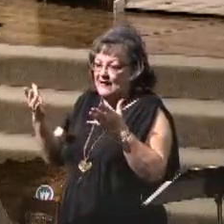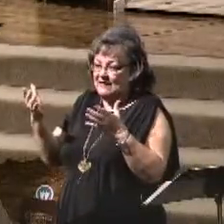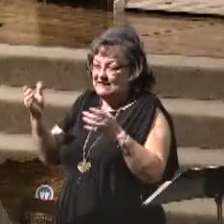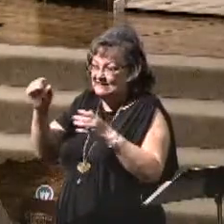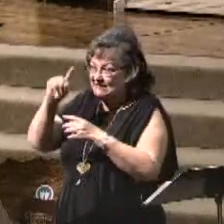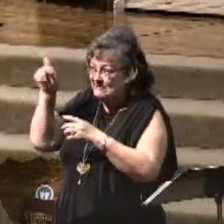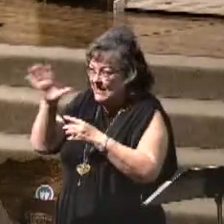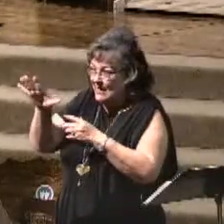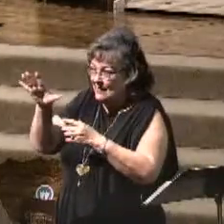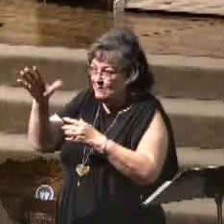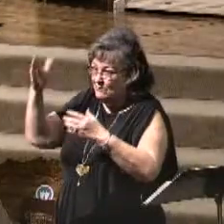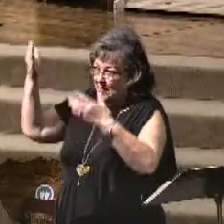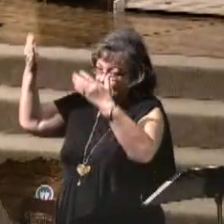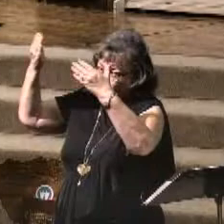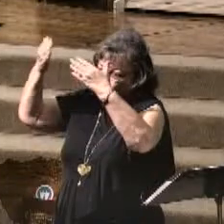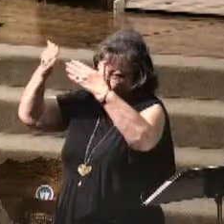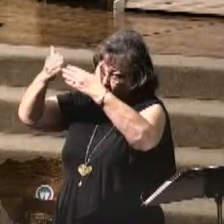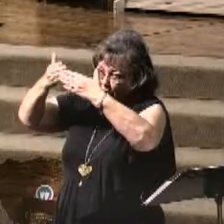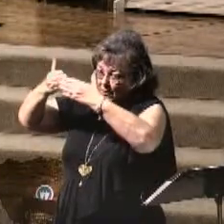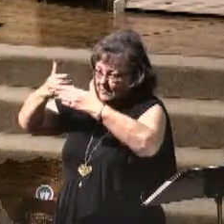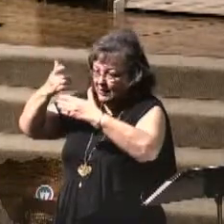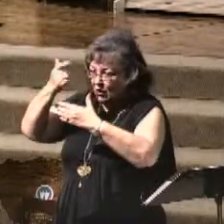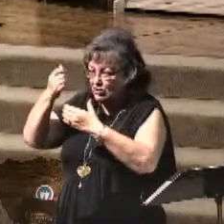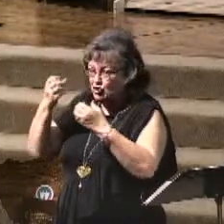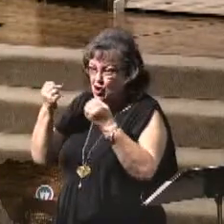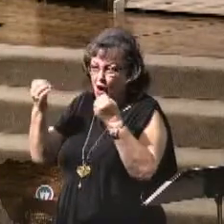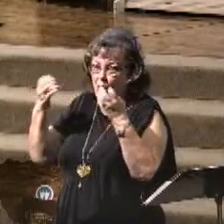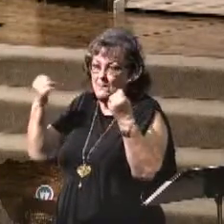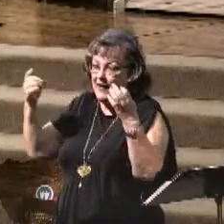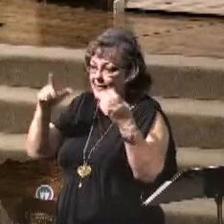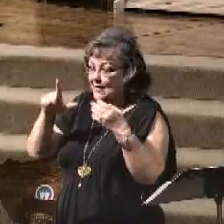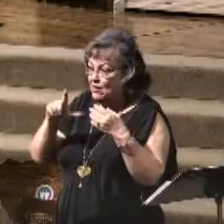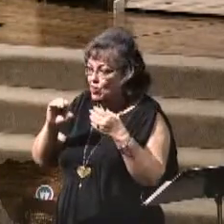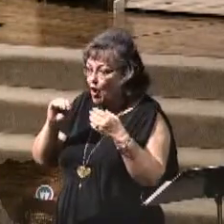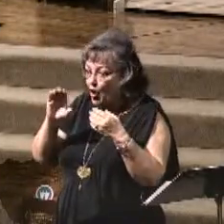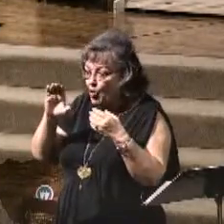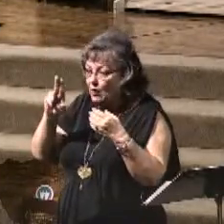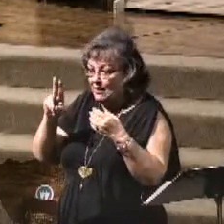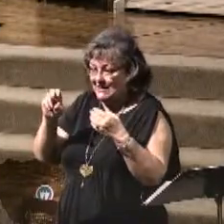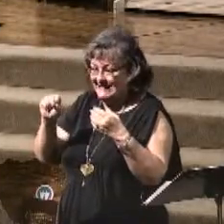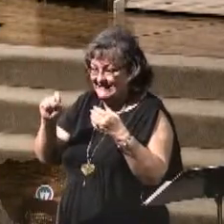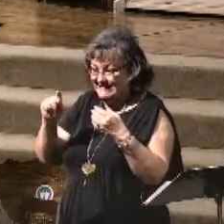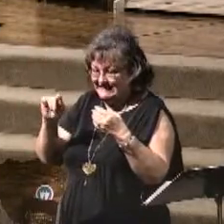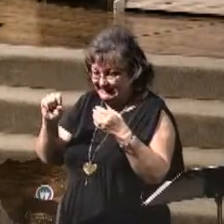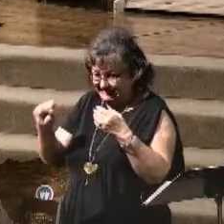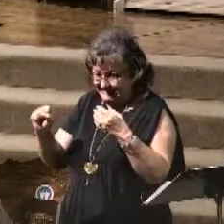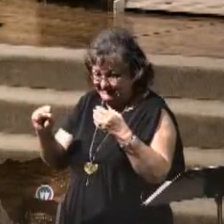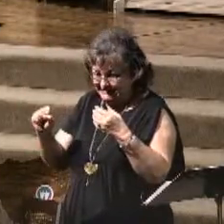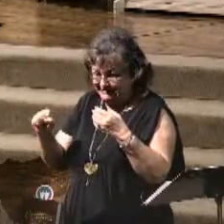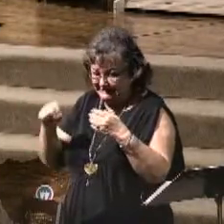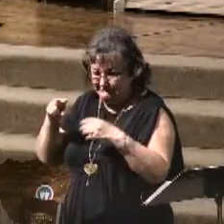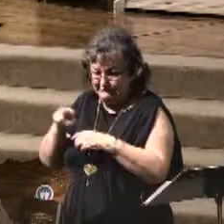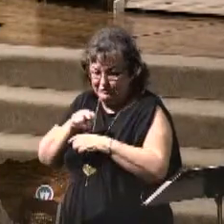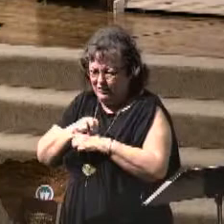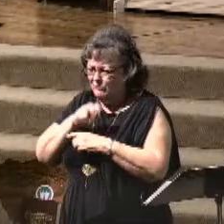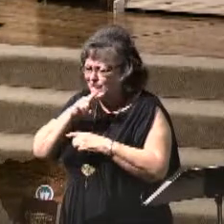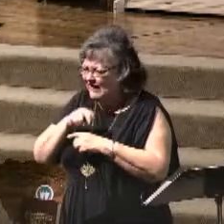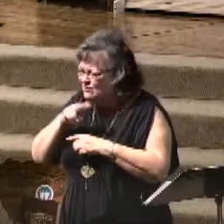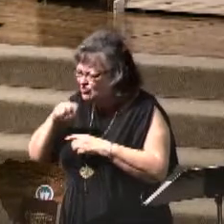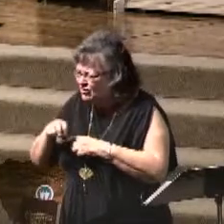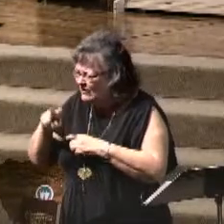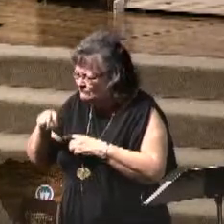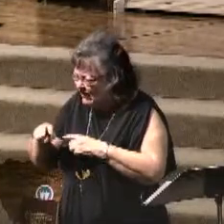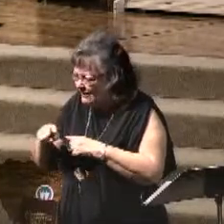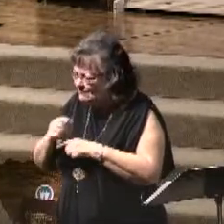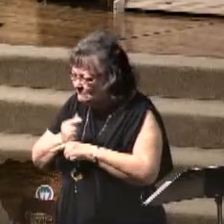many locusts. We'll, we'll deal with this tonight. And we'll touch on this, this more because it is a